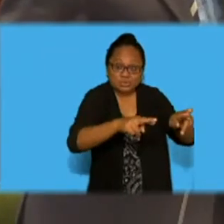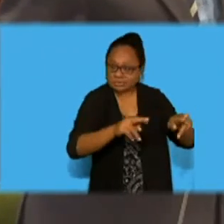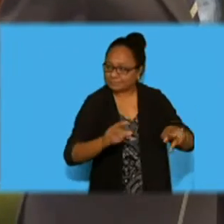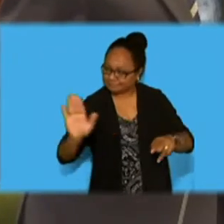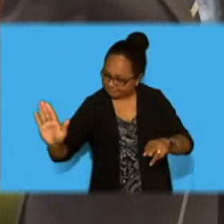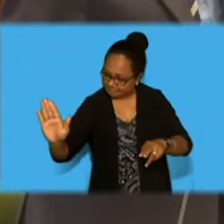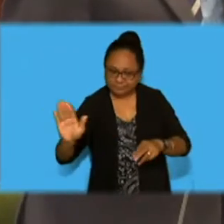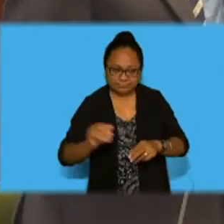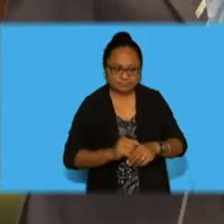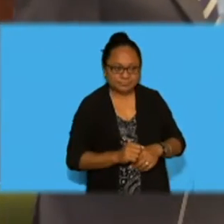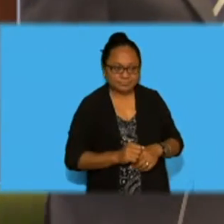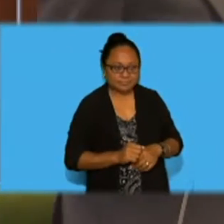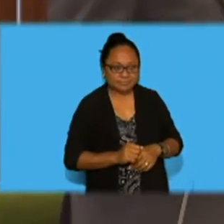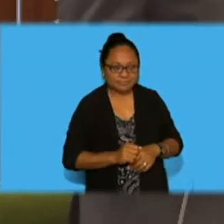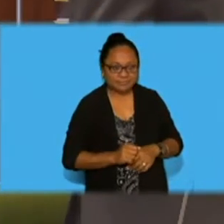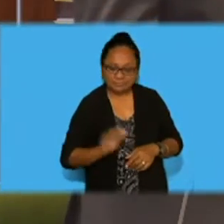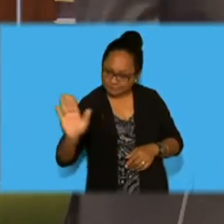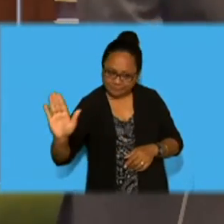You should have some patience.